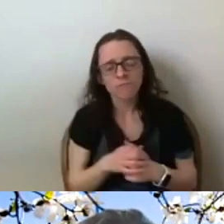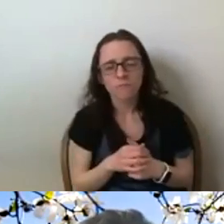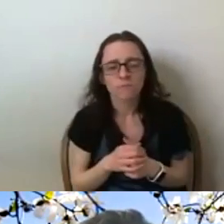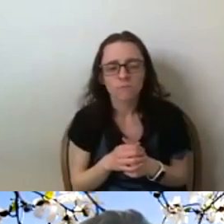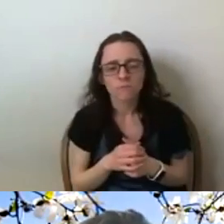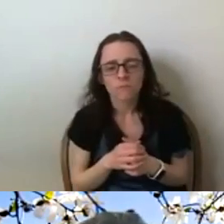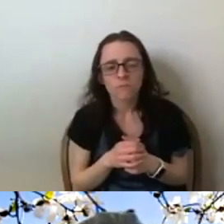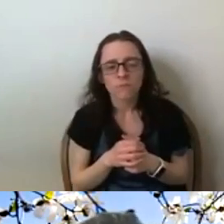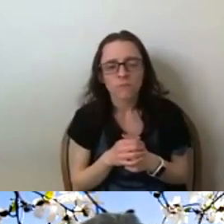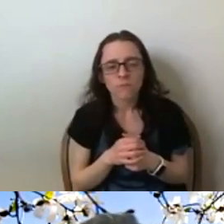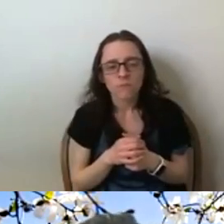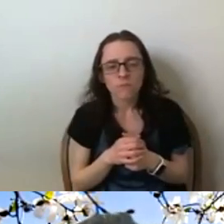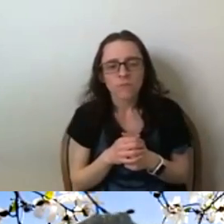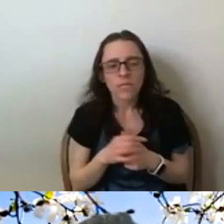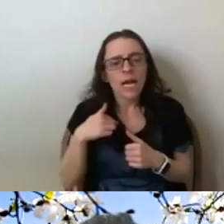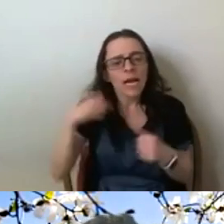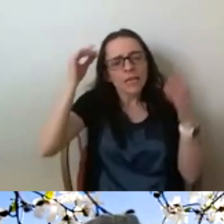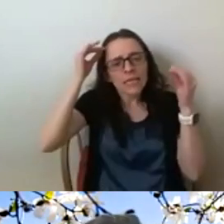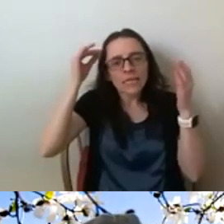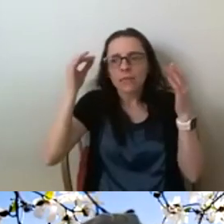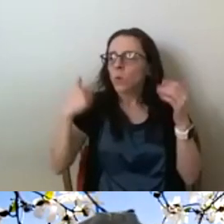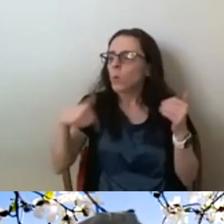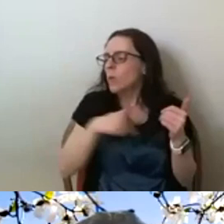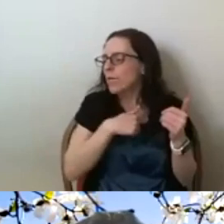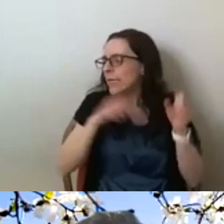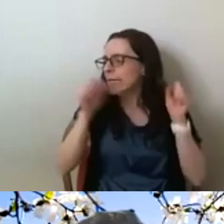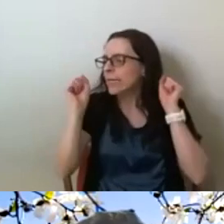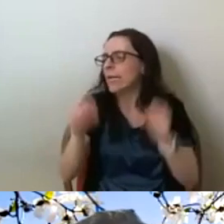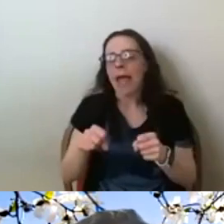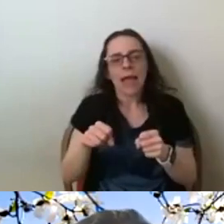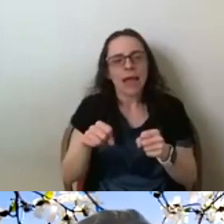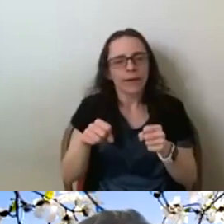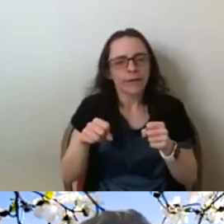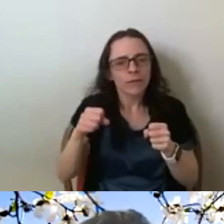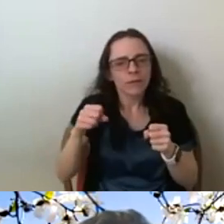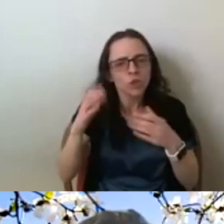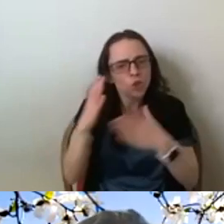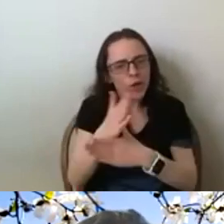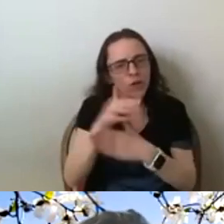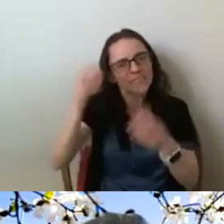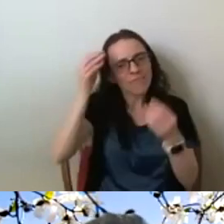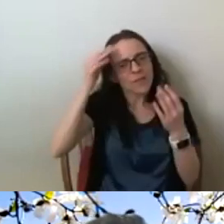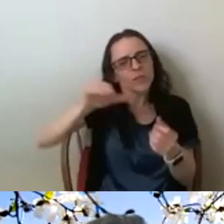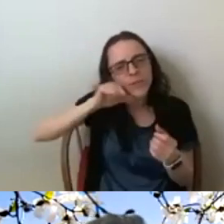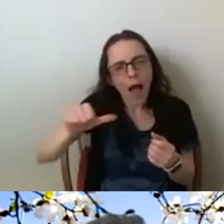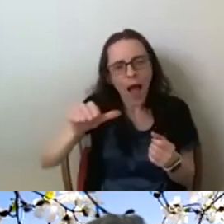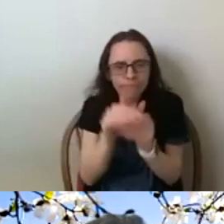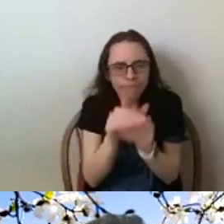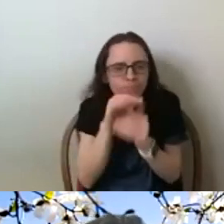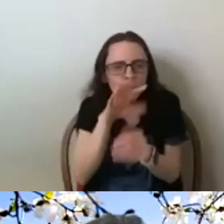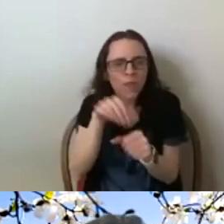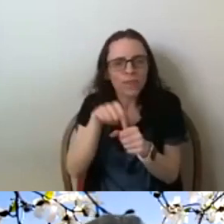kind of can expand what we're trying to say beyond like academia. Um, and